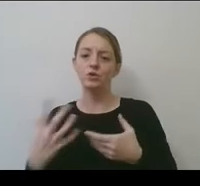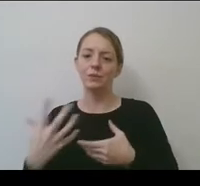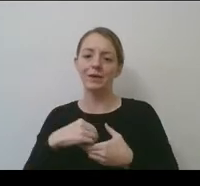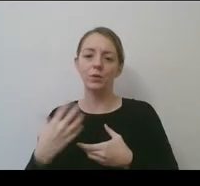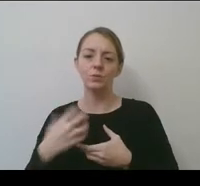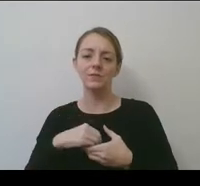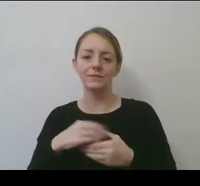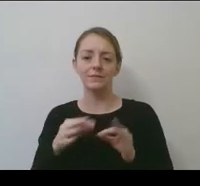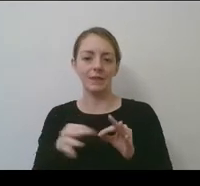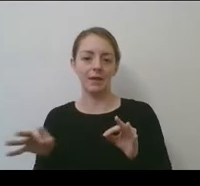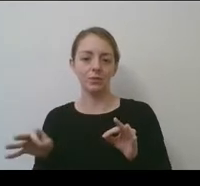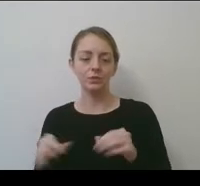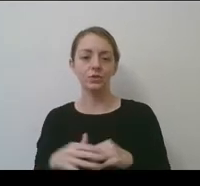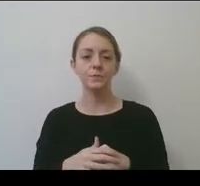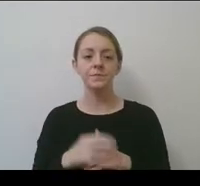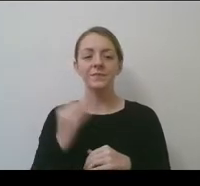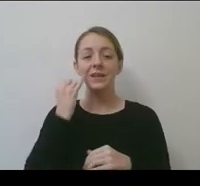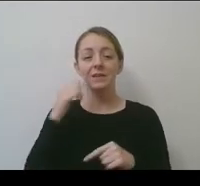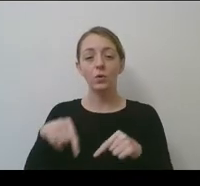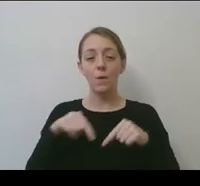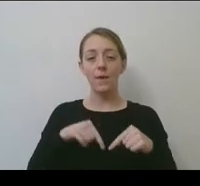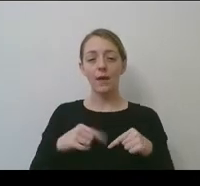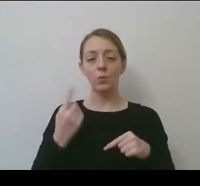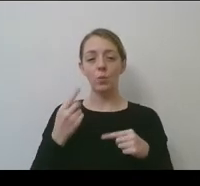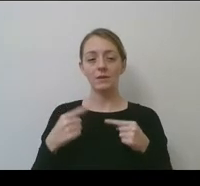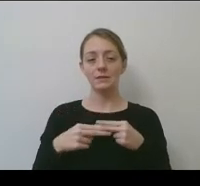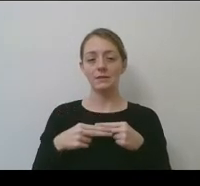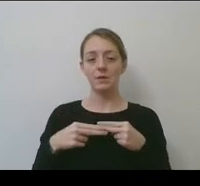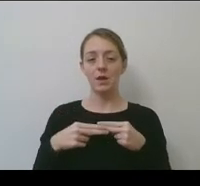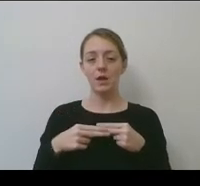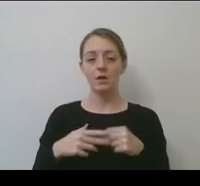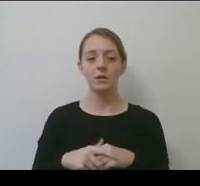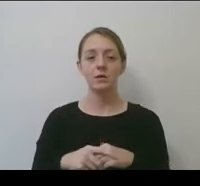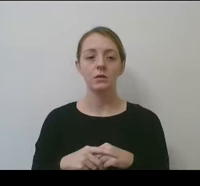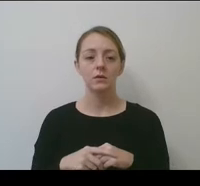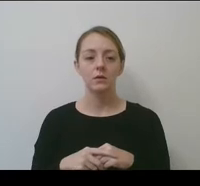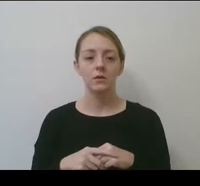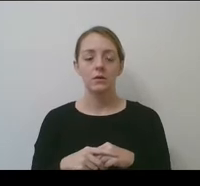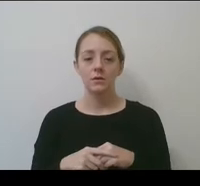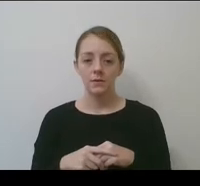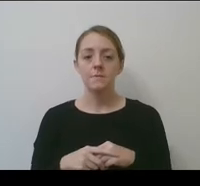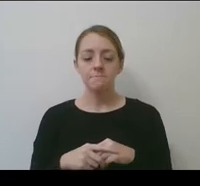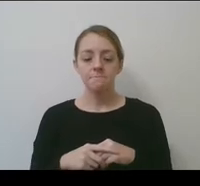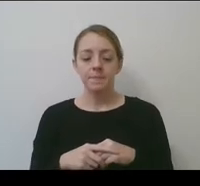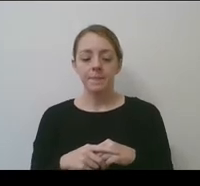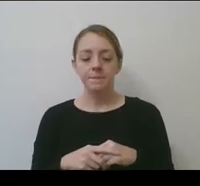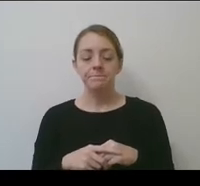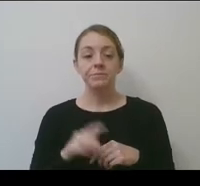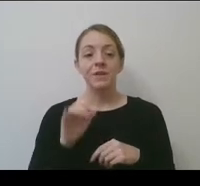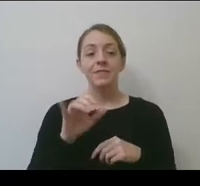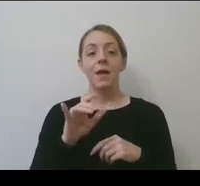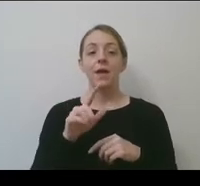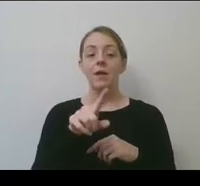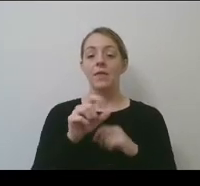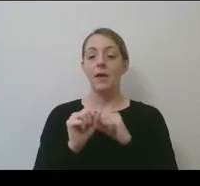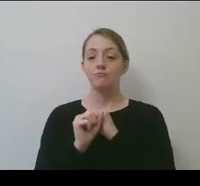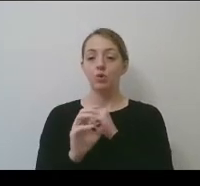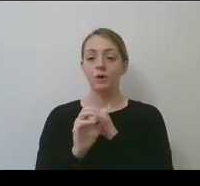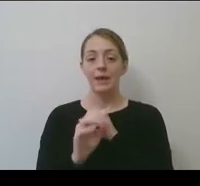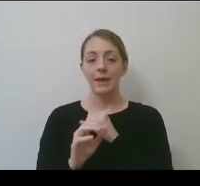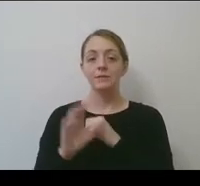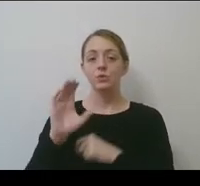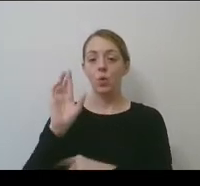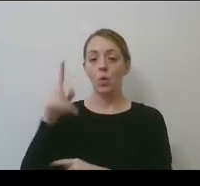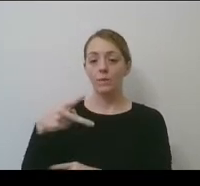The, um, if we go back one slide real quick, the, um, broadcast corporate sponsorship branding,